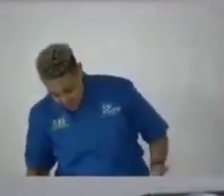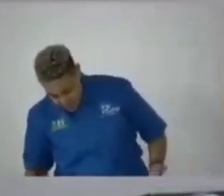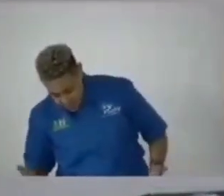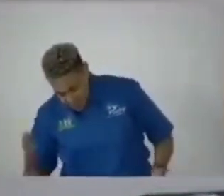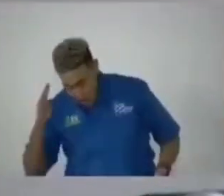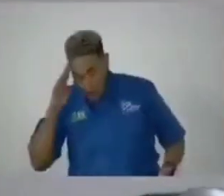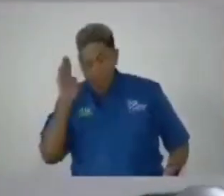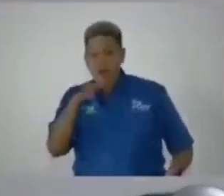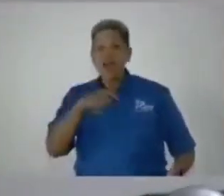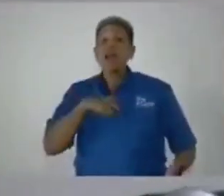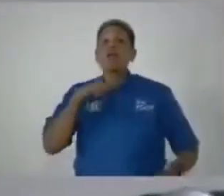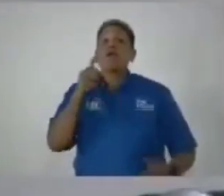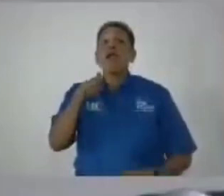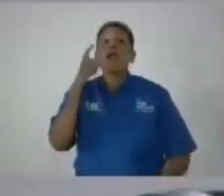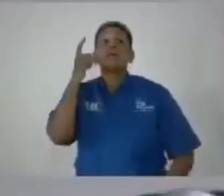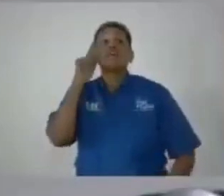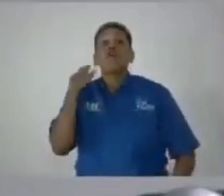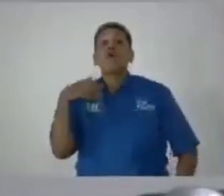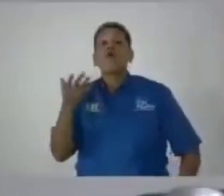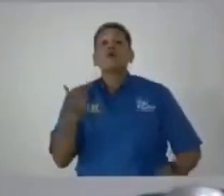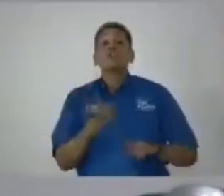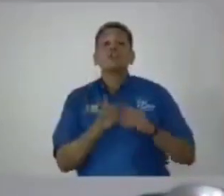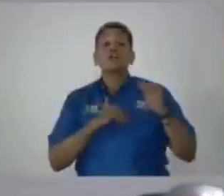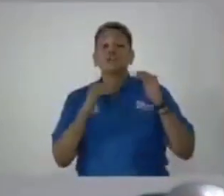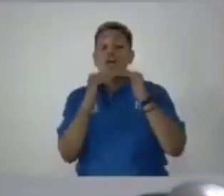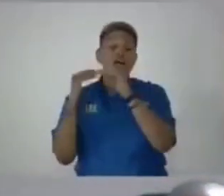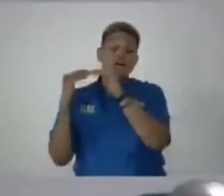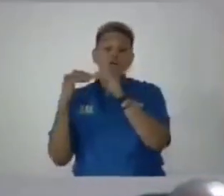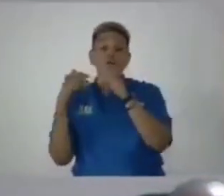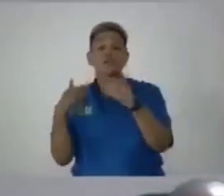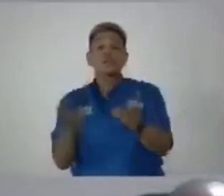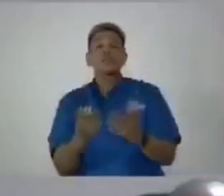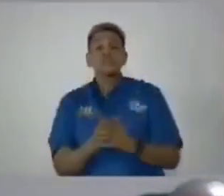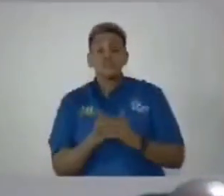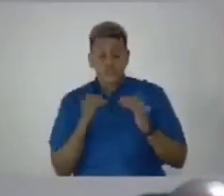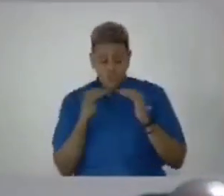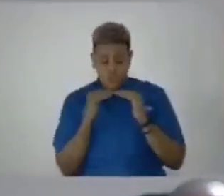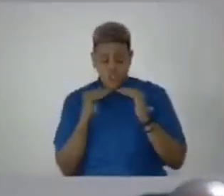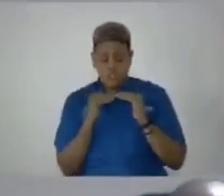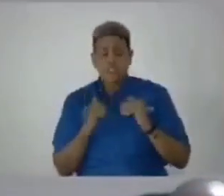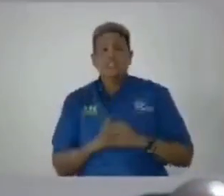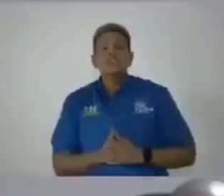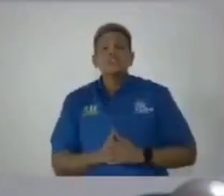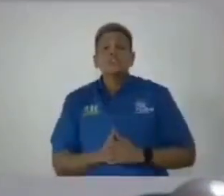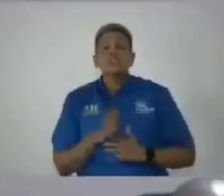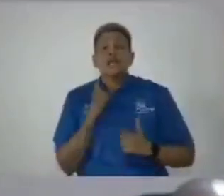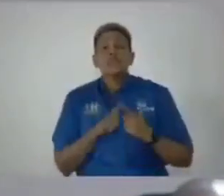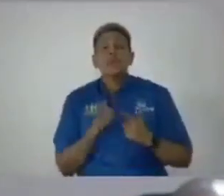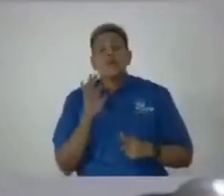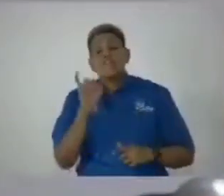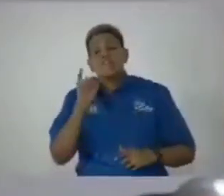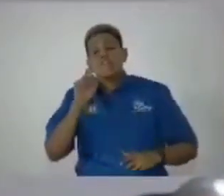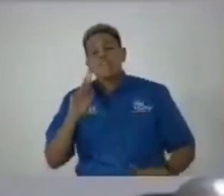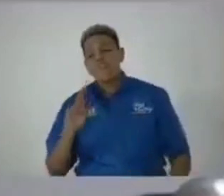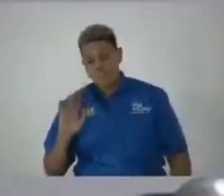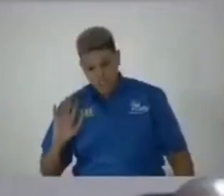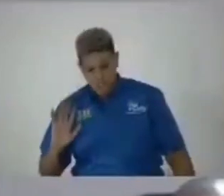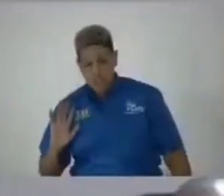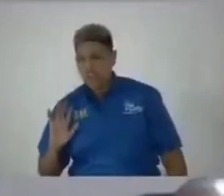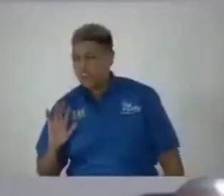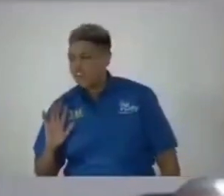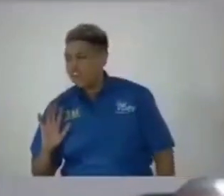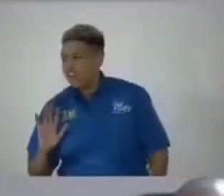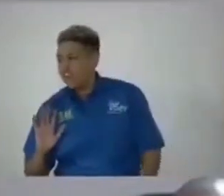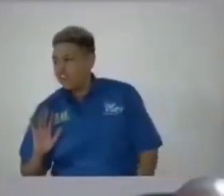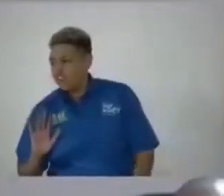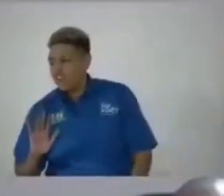for is equity, justice, and fairness. I am not,